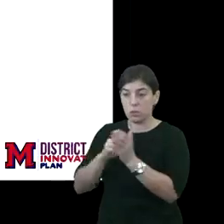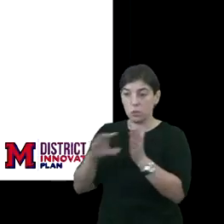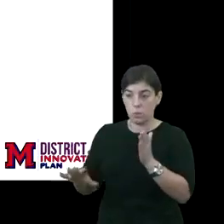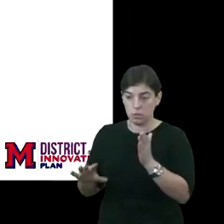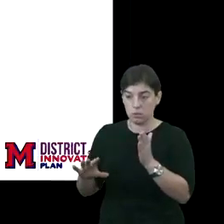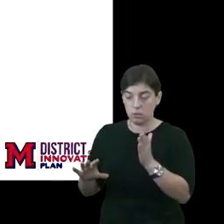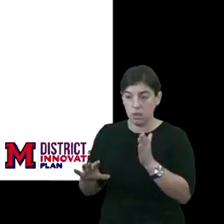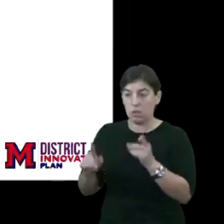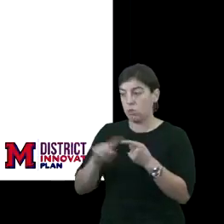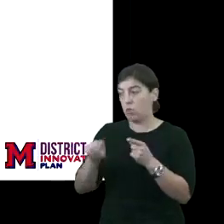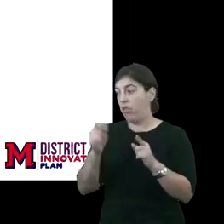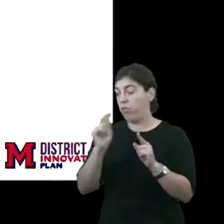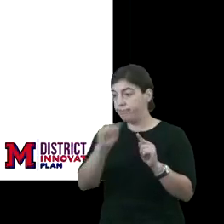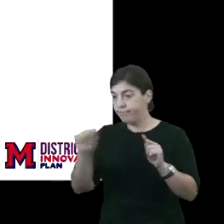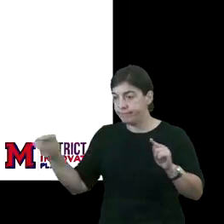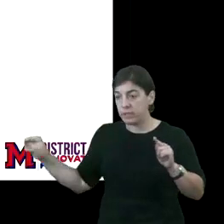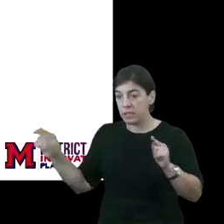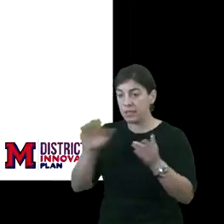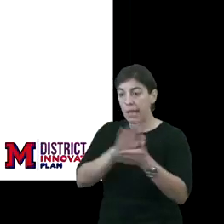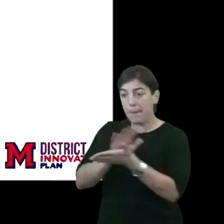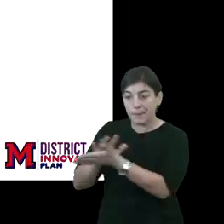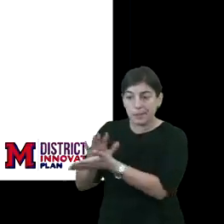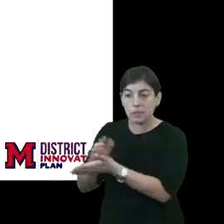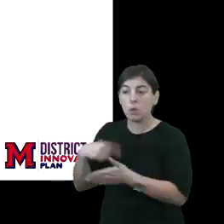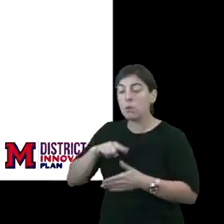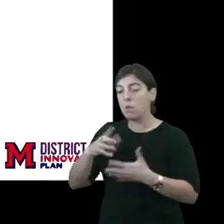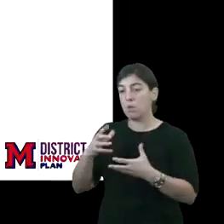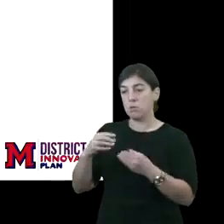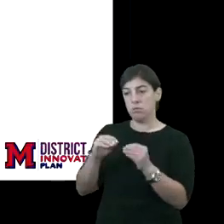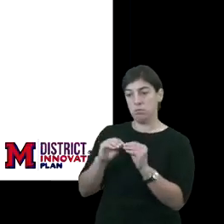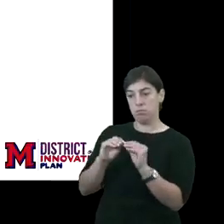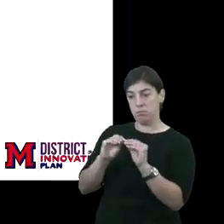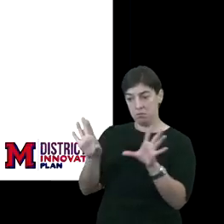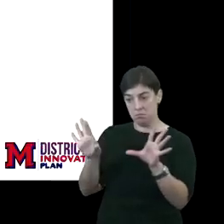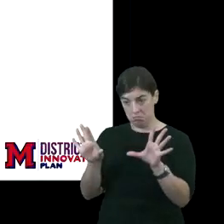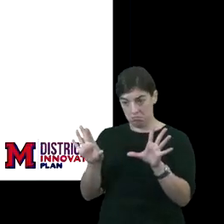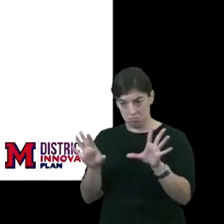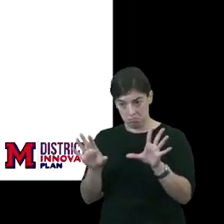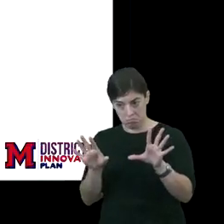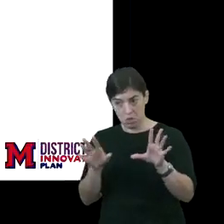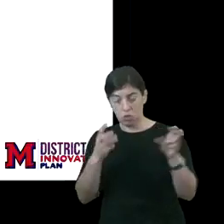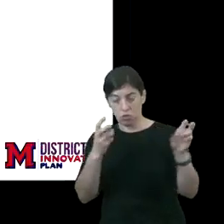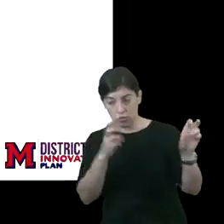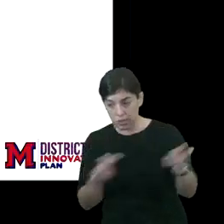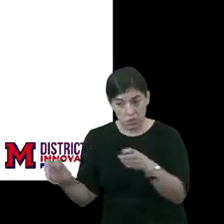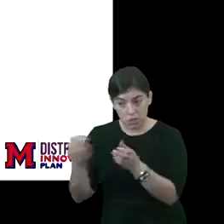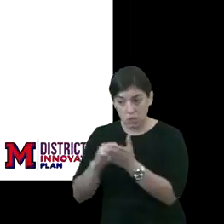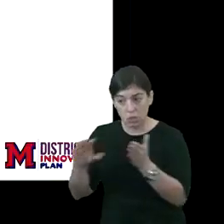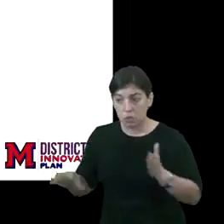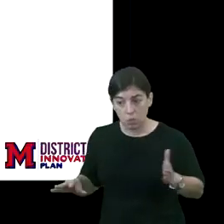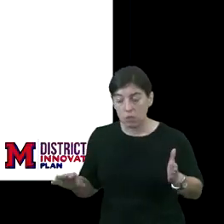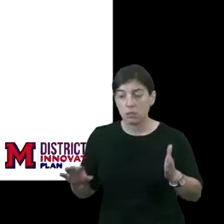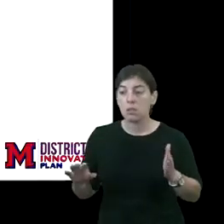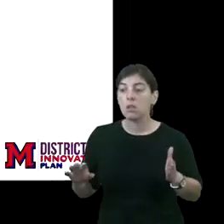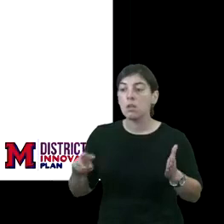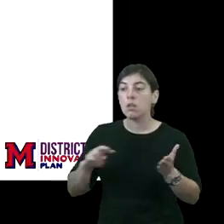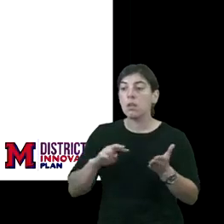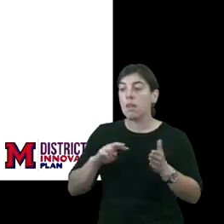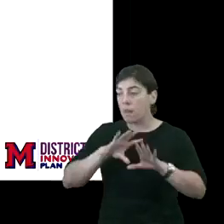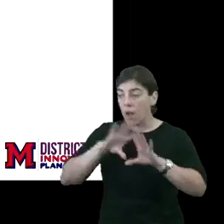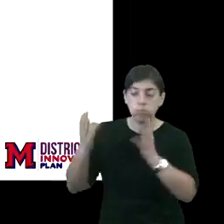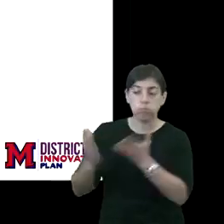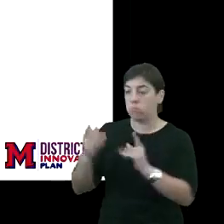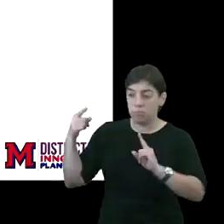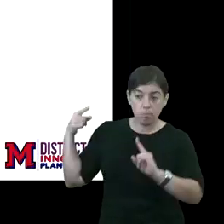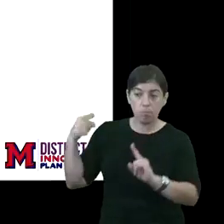to other campuses, we just want to be clear and transparent that transitioning scholars, the whole intent